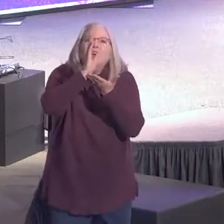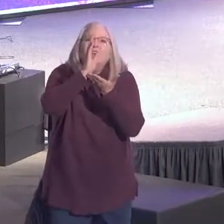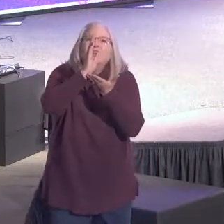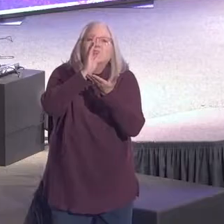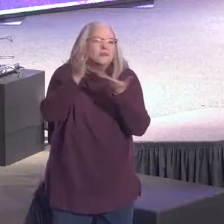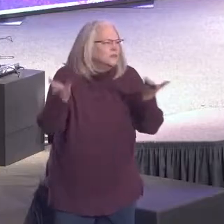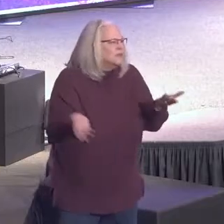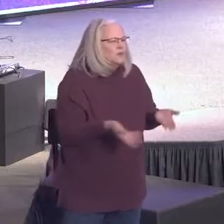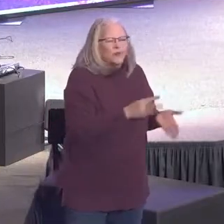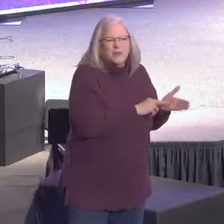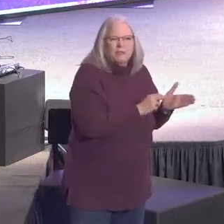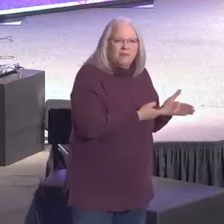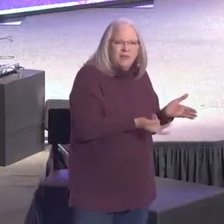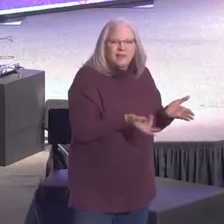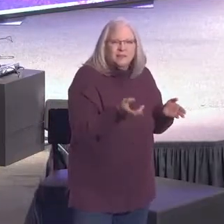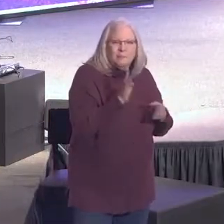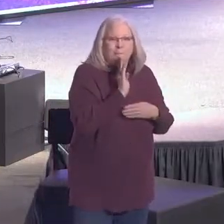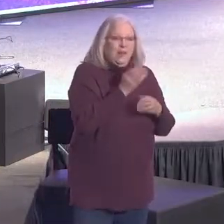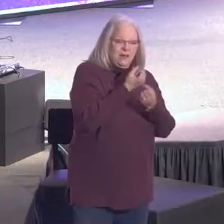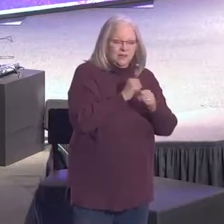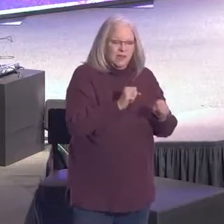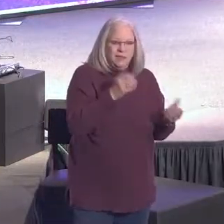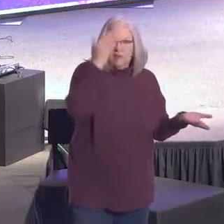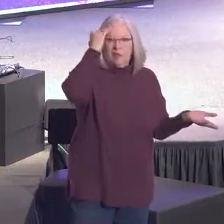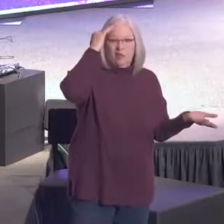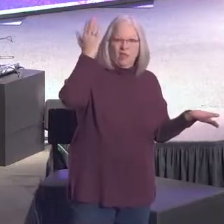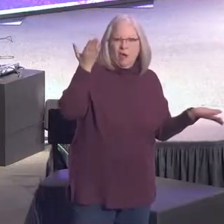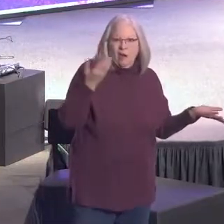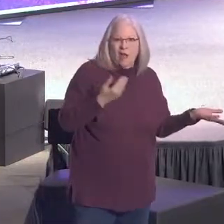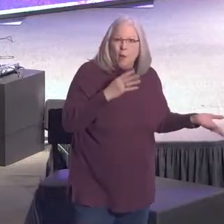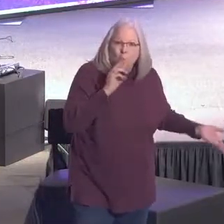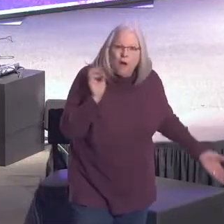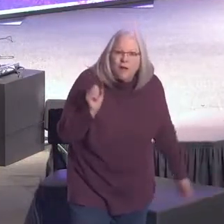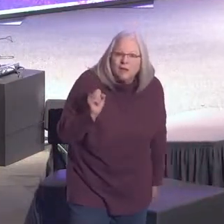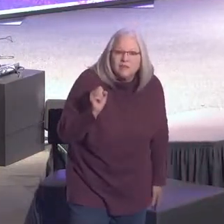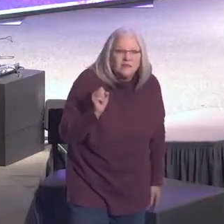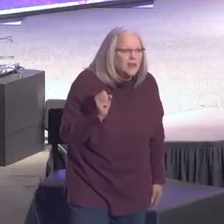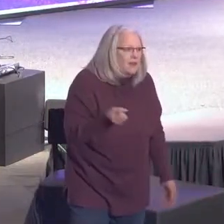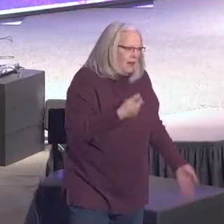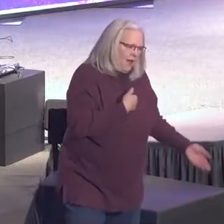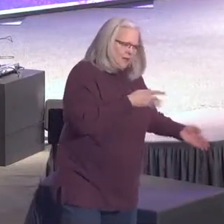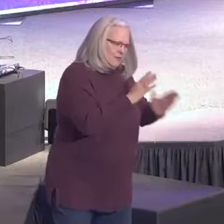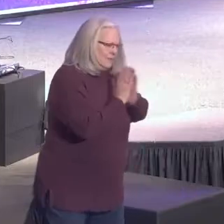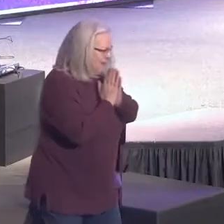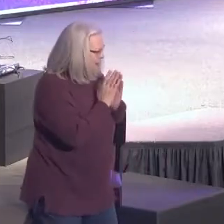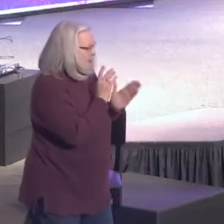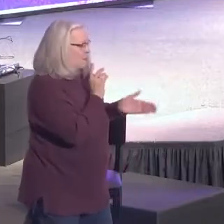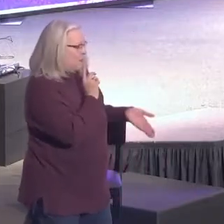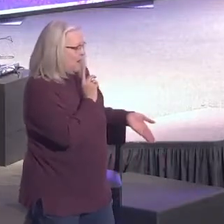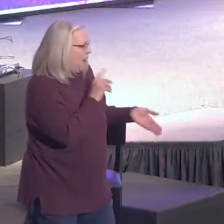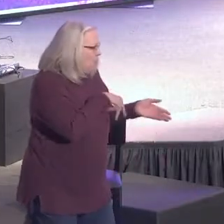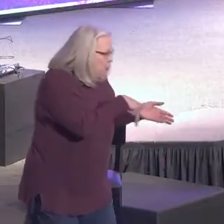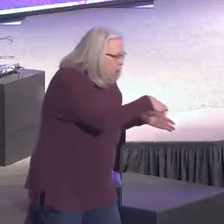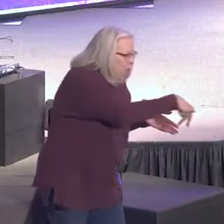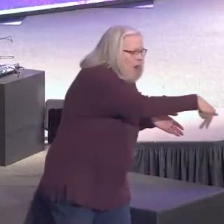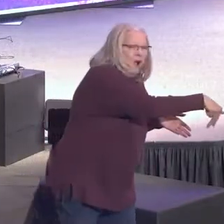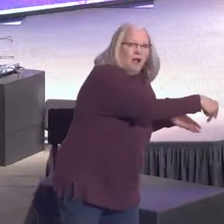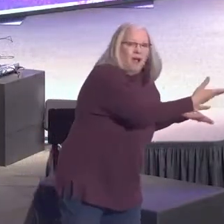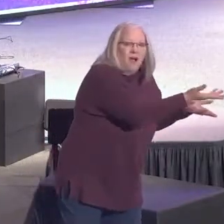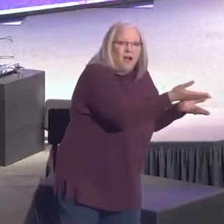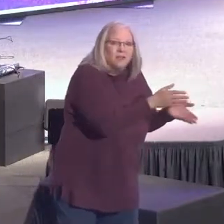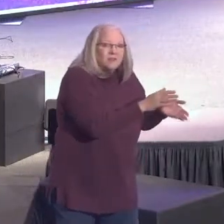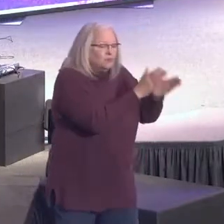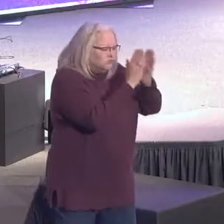Someone said, what do you mean being saved? I thought I was saved. I mean, I said the prayer, I walked the aisle, and maybe you are